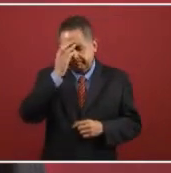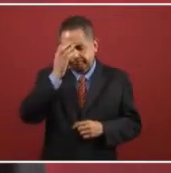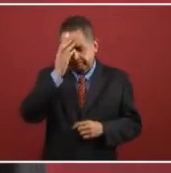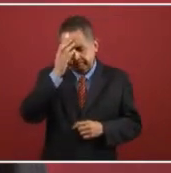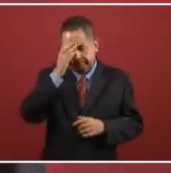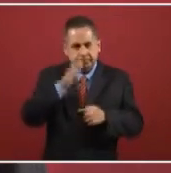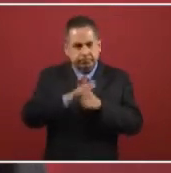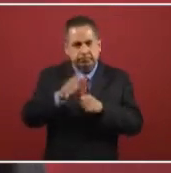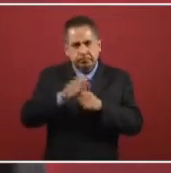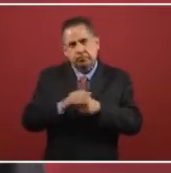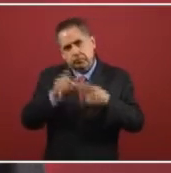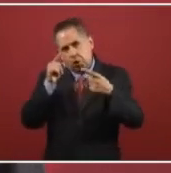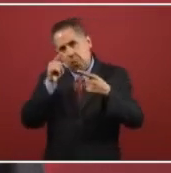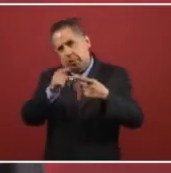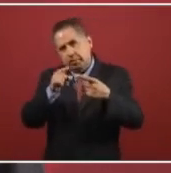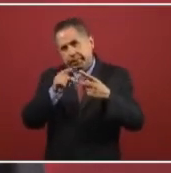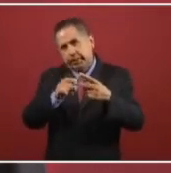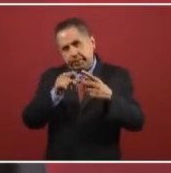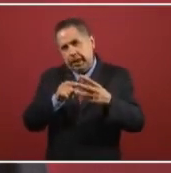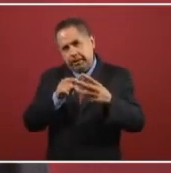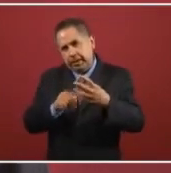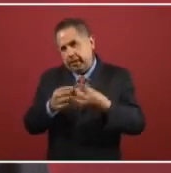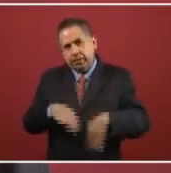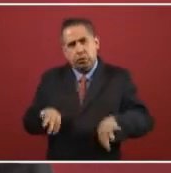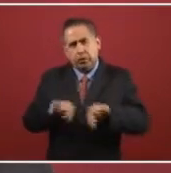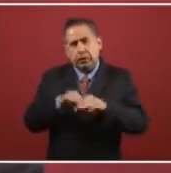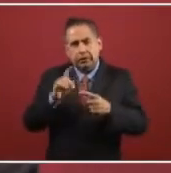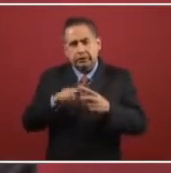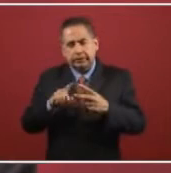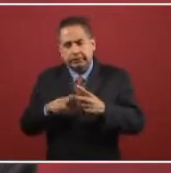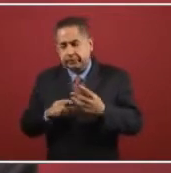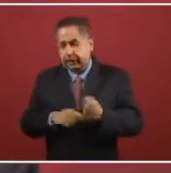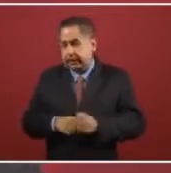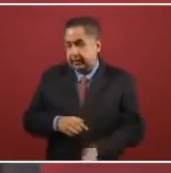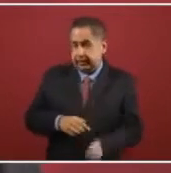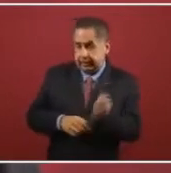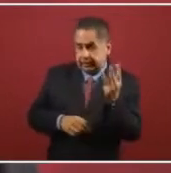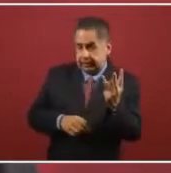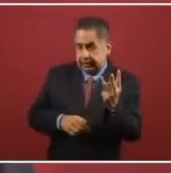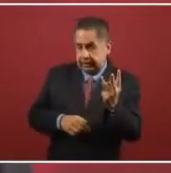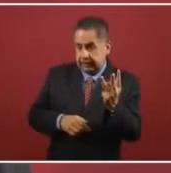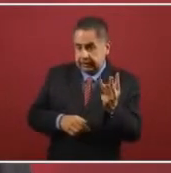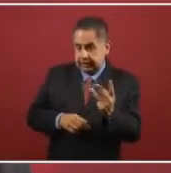And we know what the priorities are. There's three.